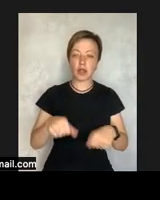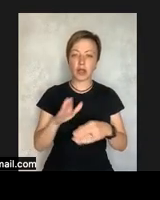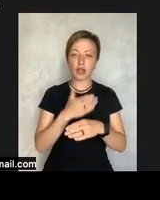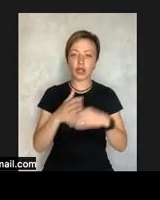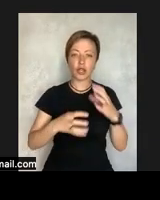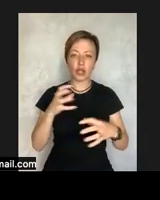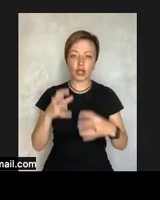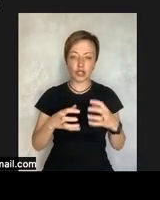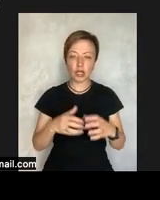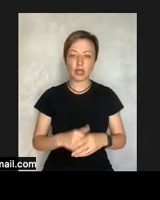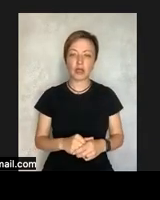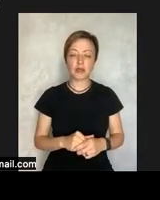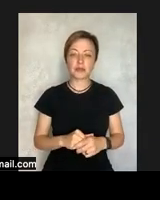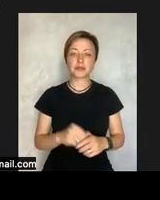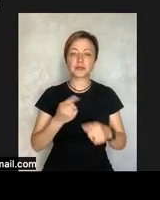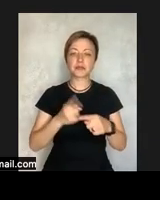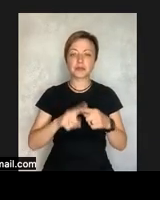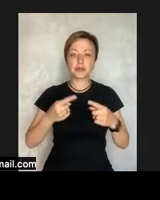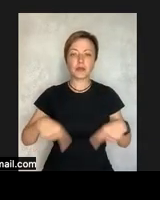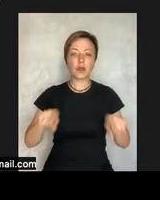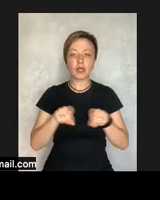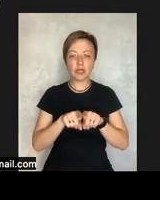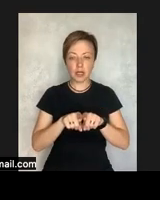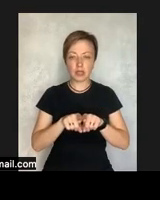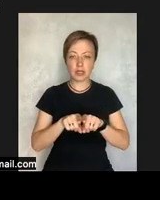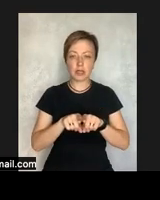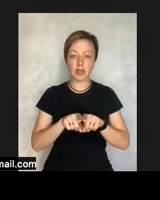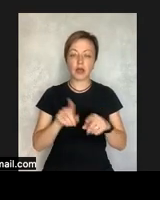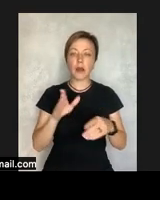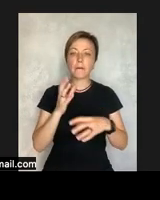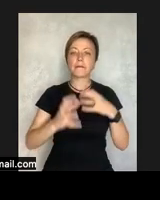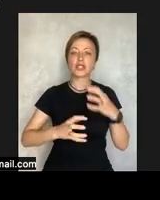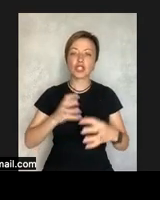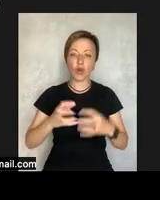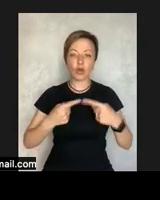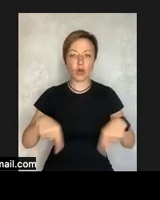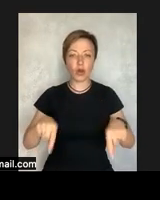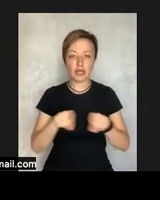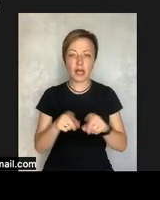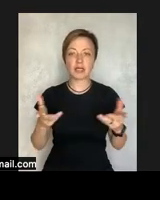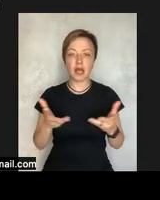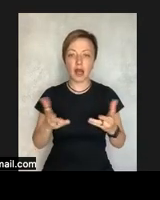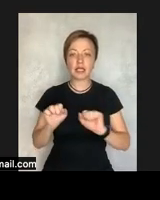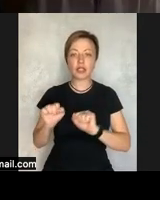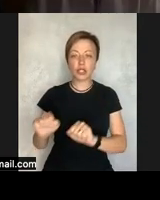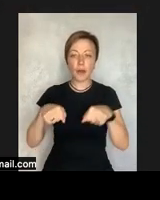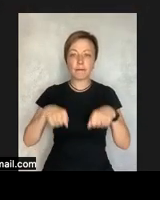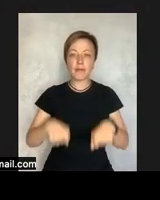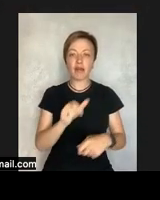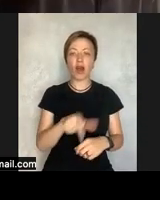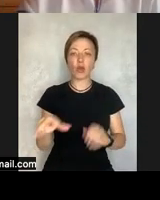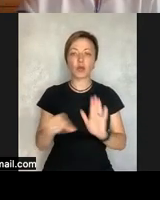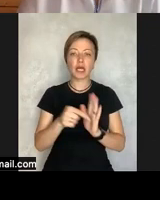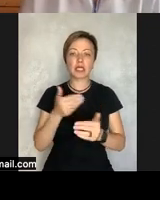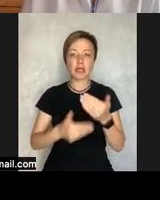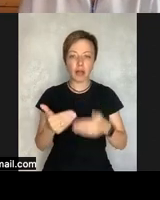is uh international disability rights organizations based in united states and with